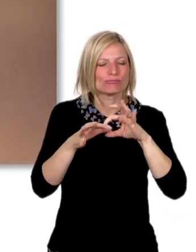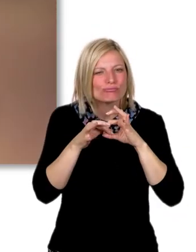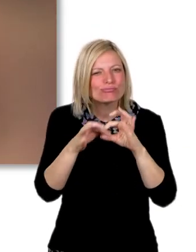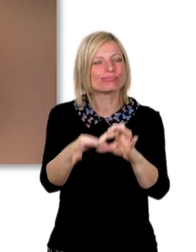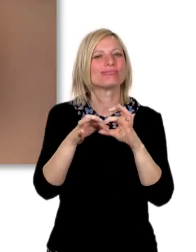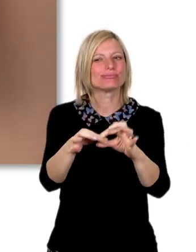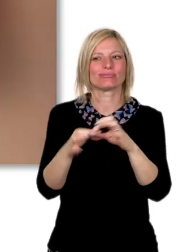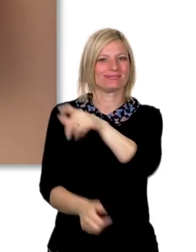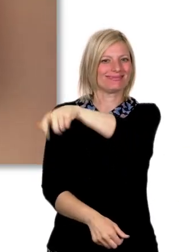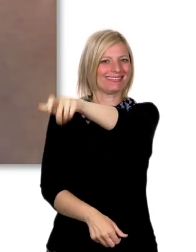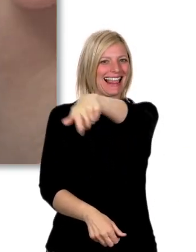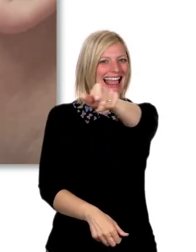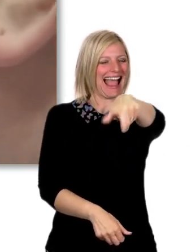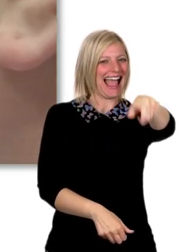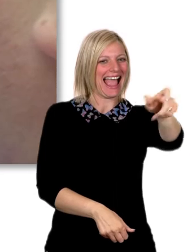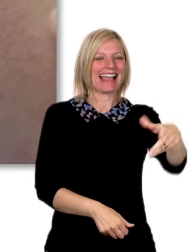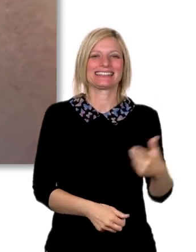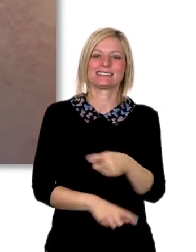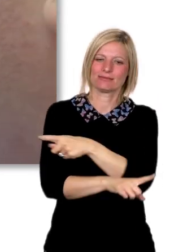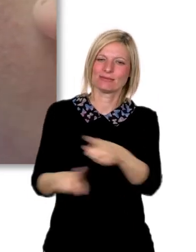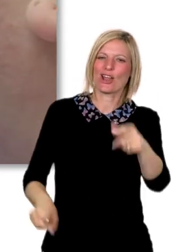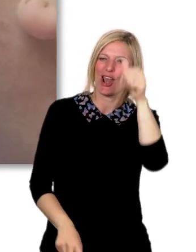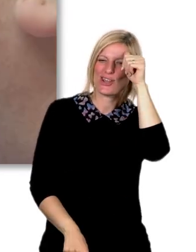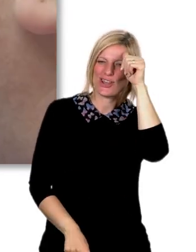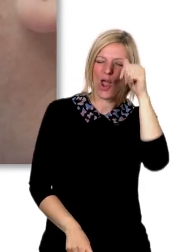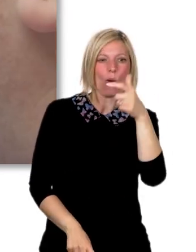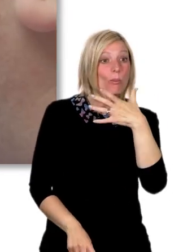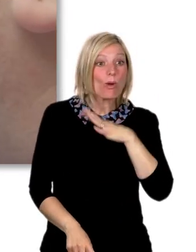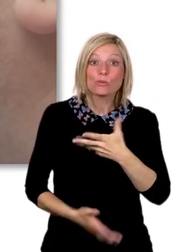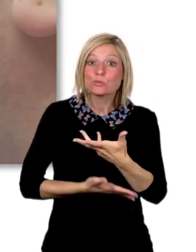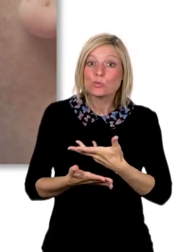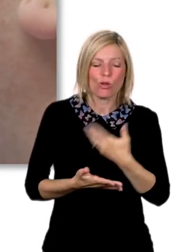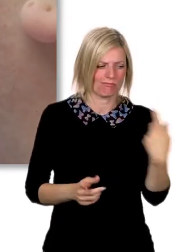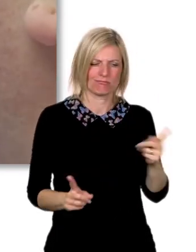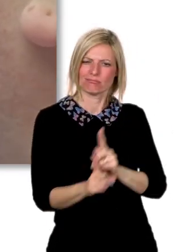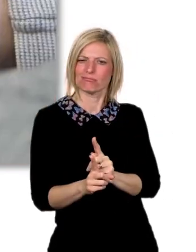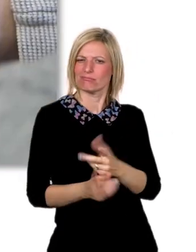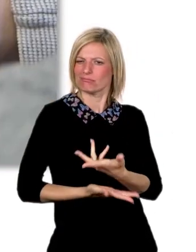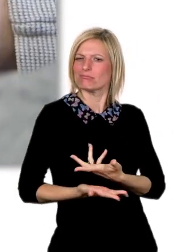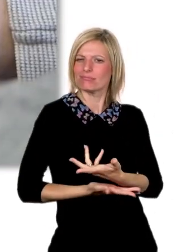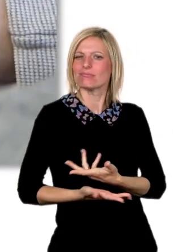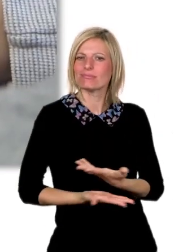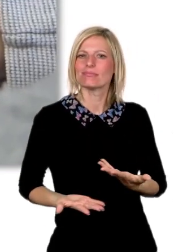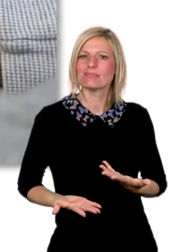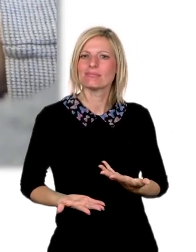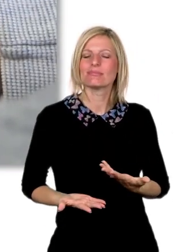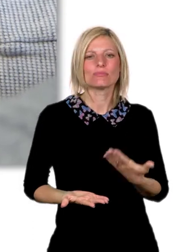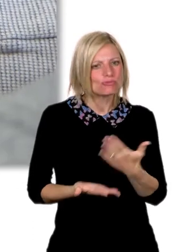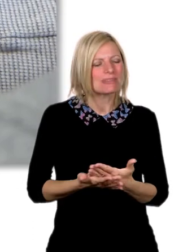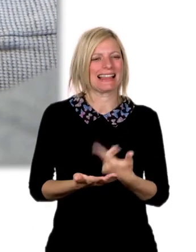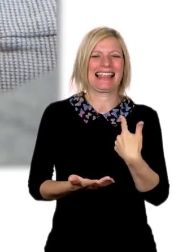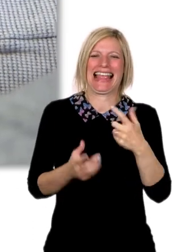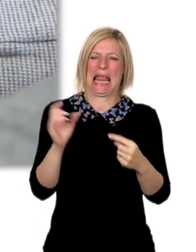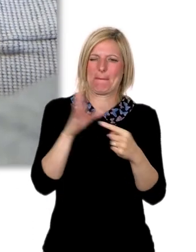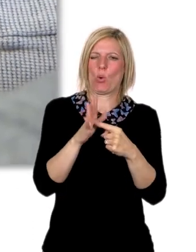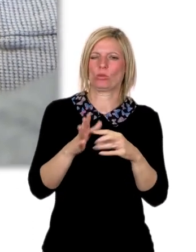engagement with the service users. I'll do one-to-ones. They know if they need to have a chat, I'm very available. We're engaging with the service users and that's really